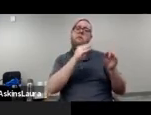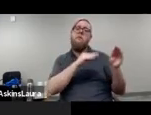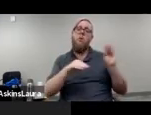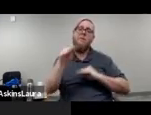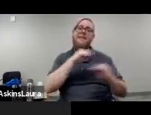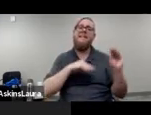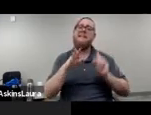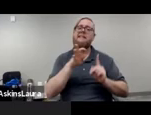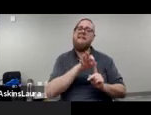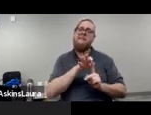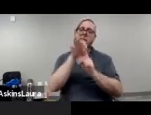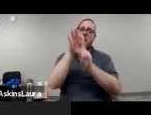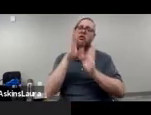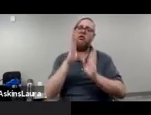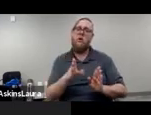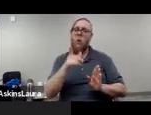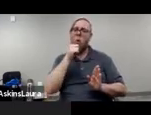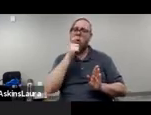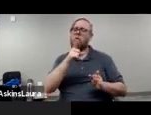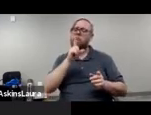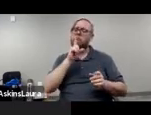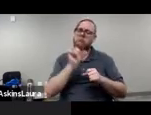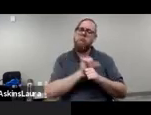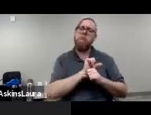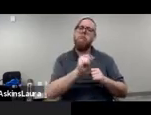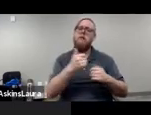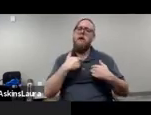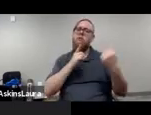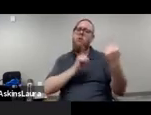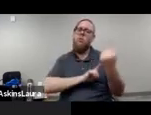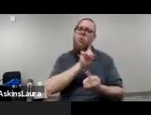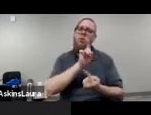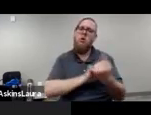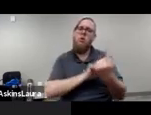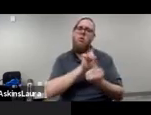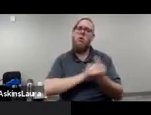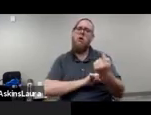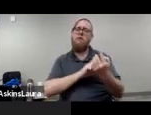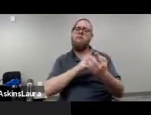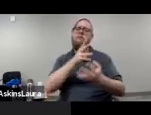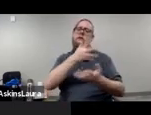who really have the one-on-one relationships with parents.